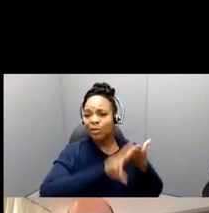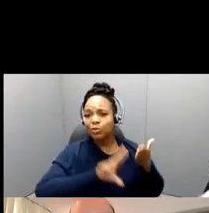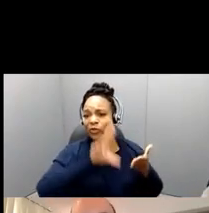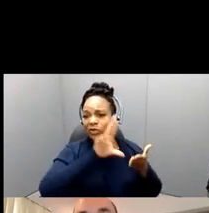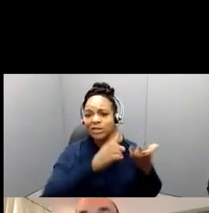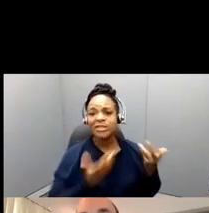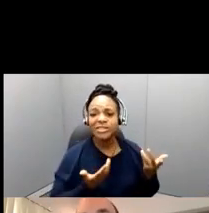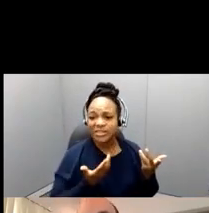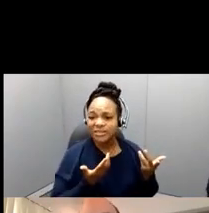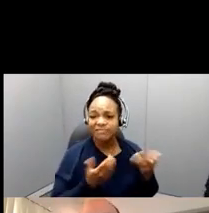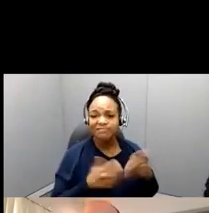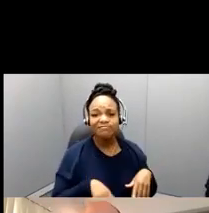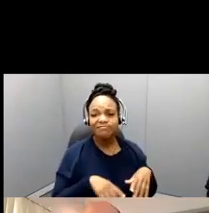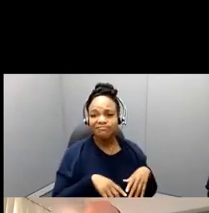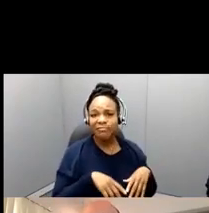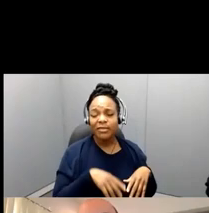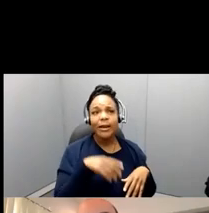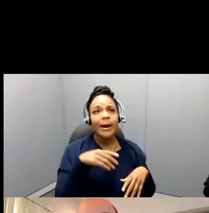research. Um,